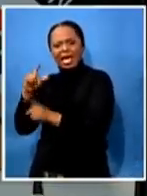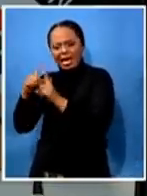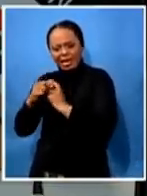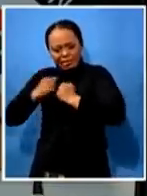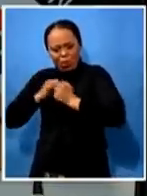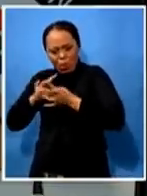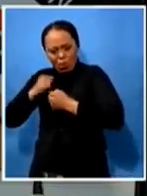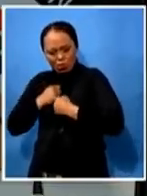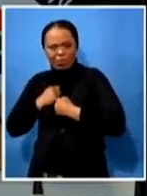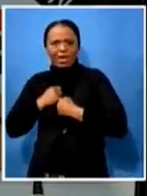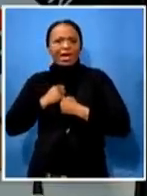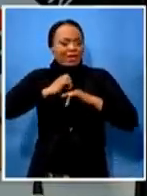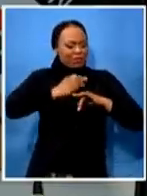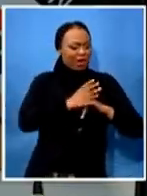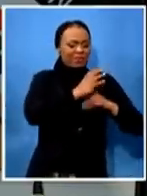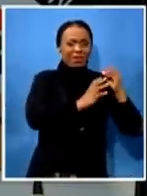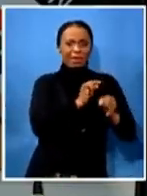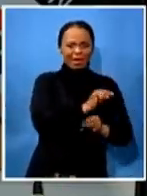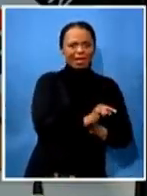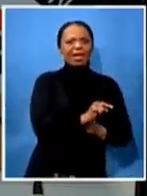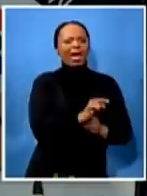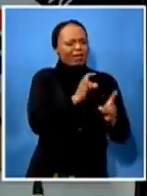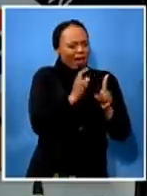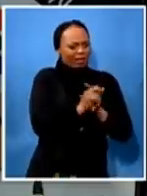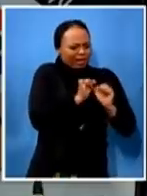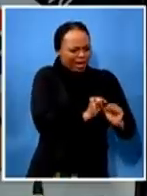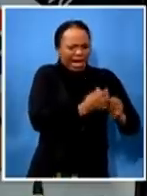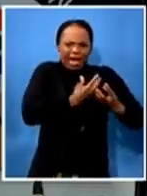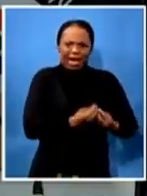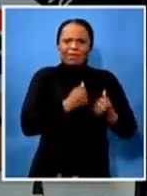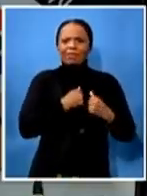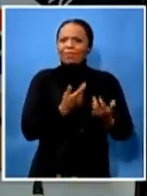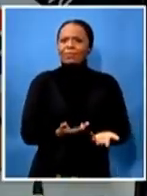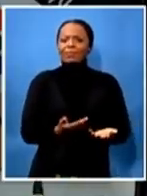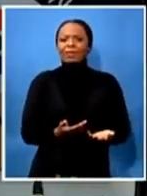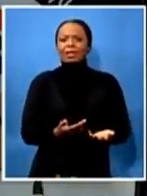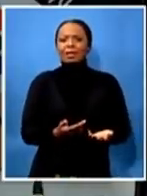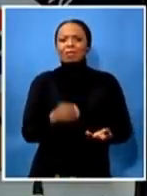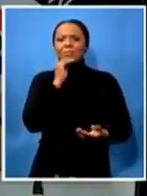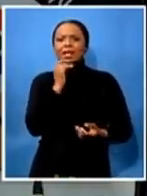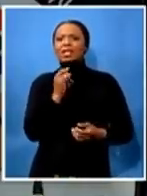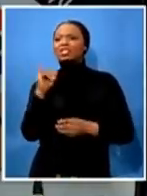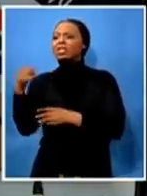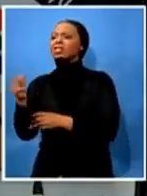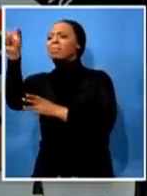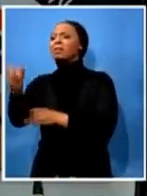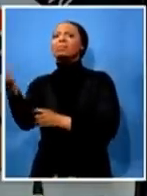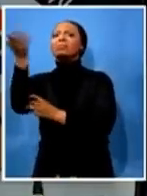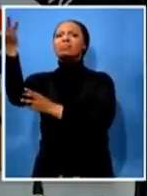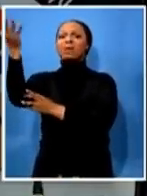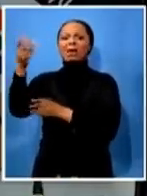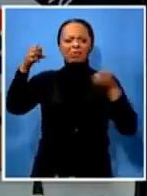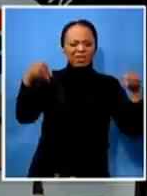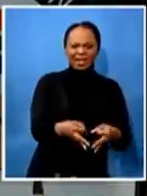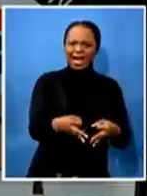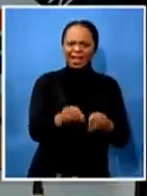we we we prefer and therefore we can't go and have a stranger bearing our own because we don't want to be followed up by other